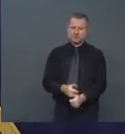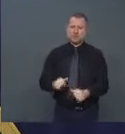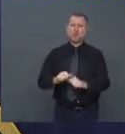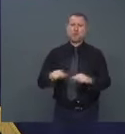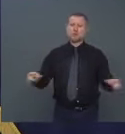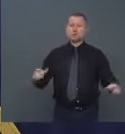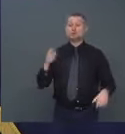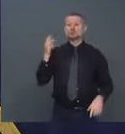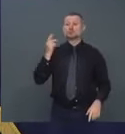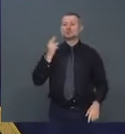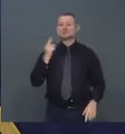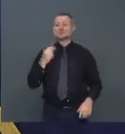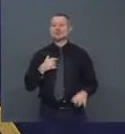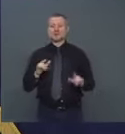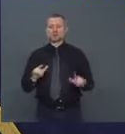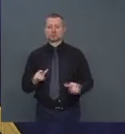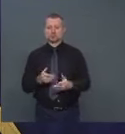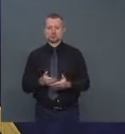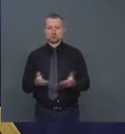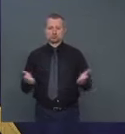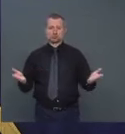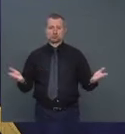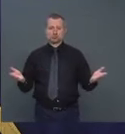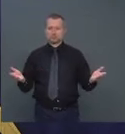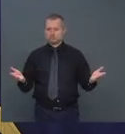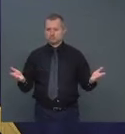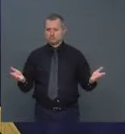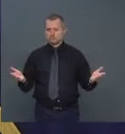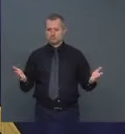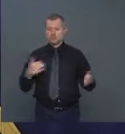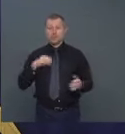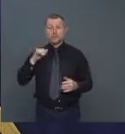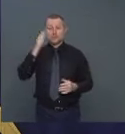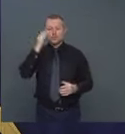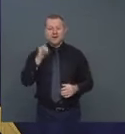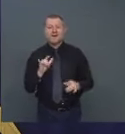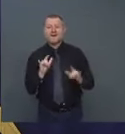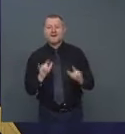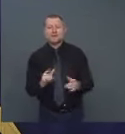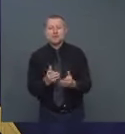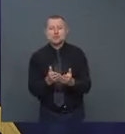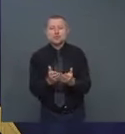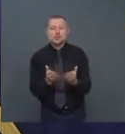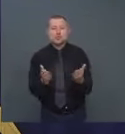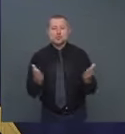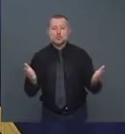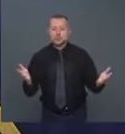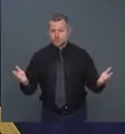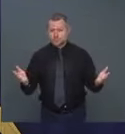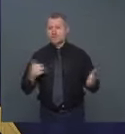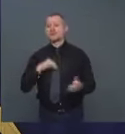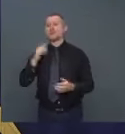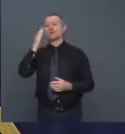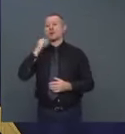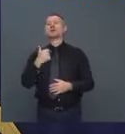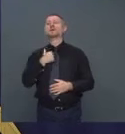I love you. Because I love you. That's why I'm enforcing these laws.